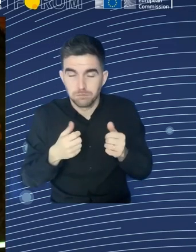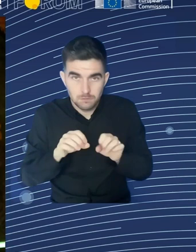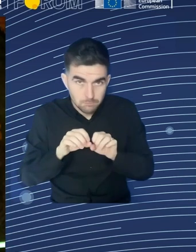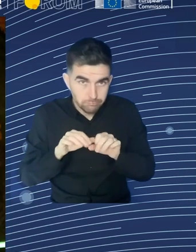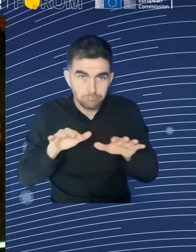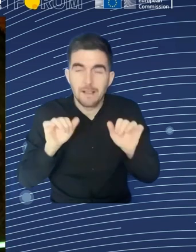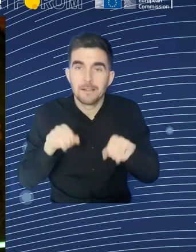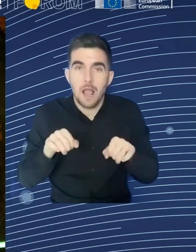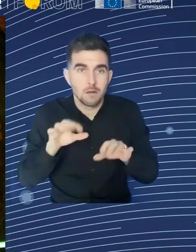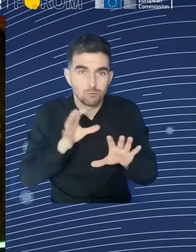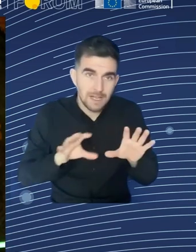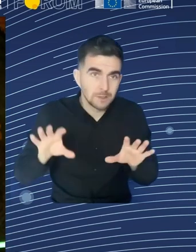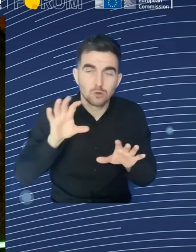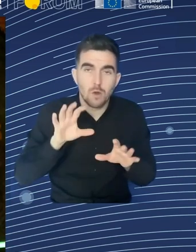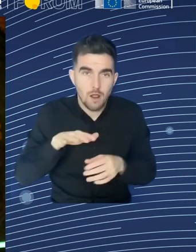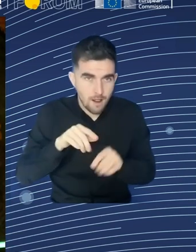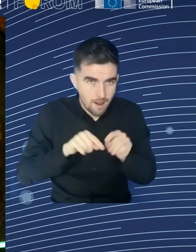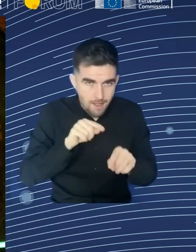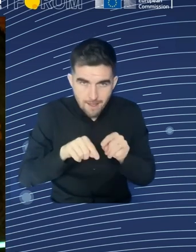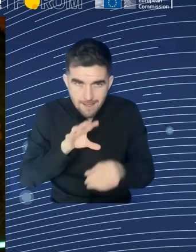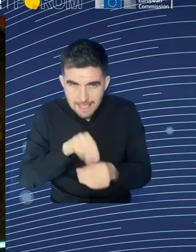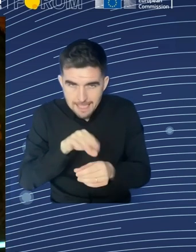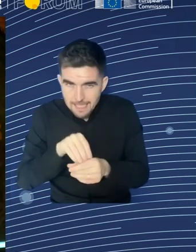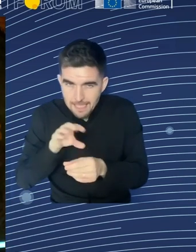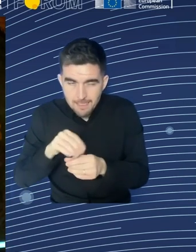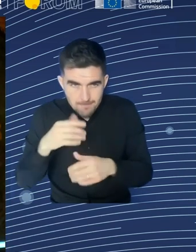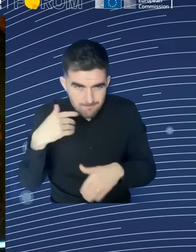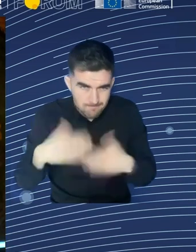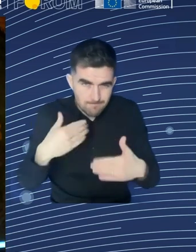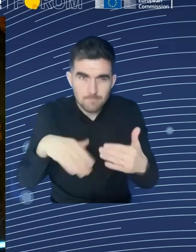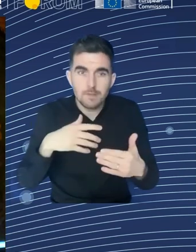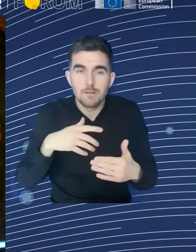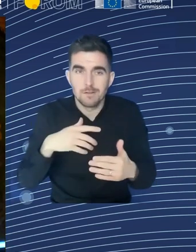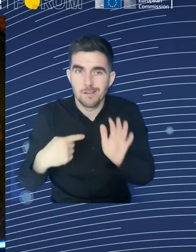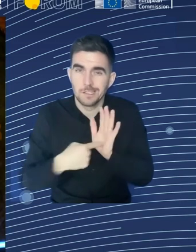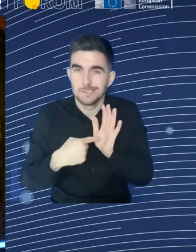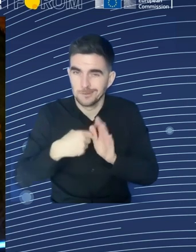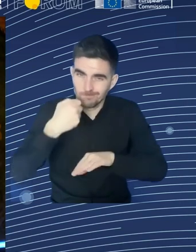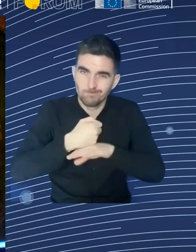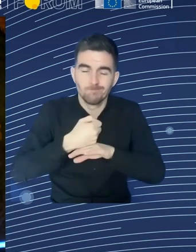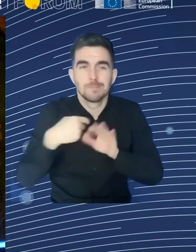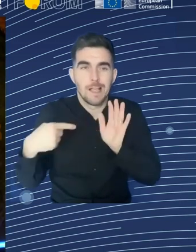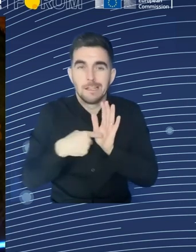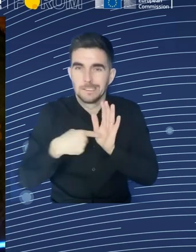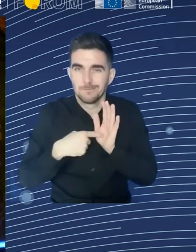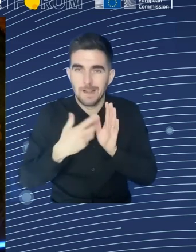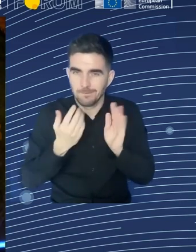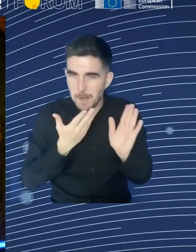social policies and the principles outlined in the Bureau are really effectively